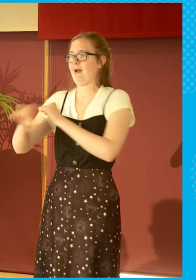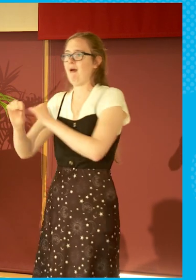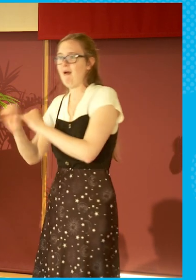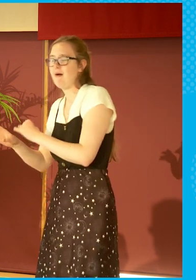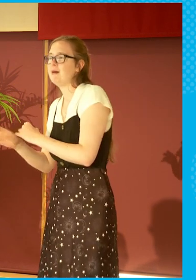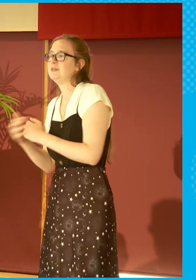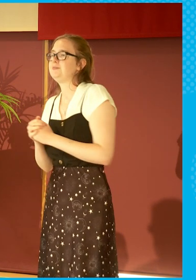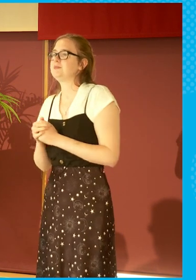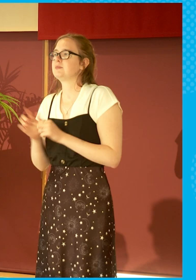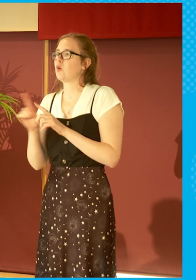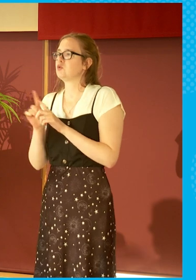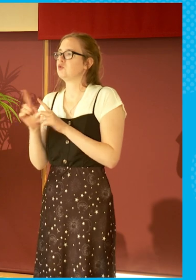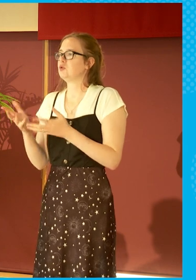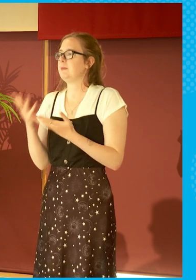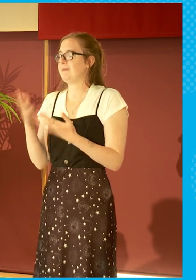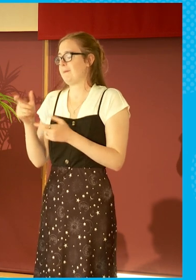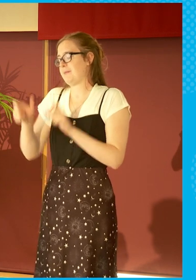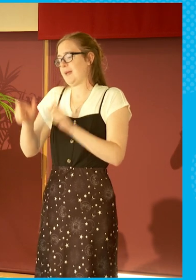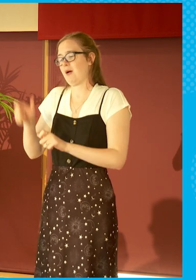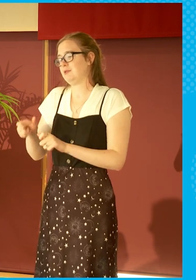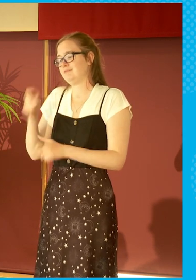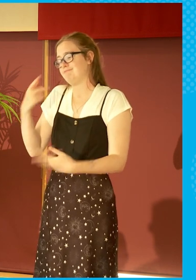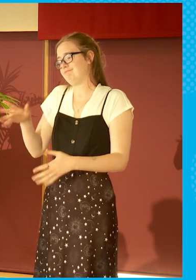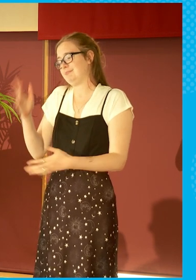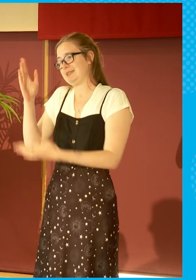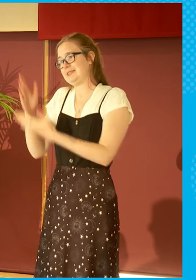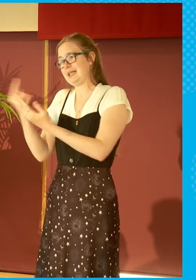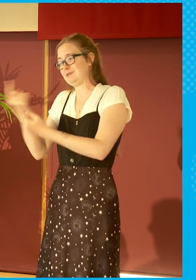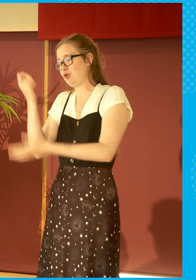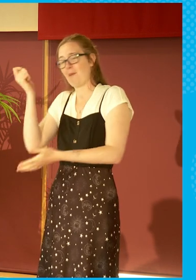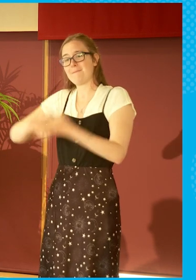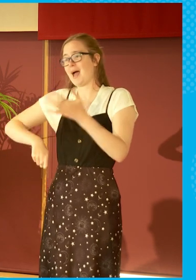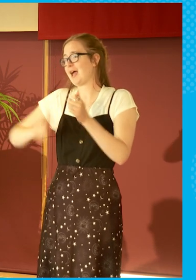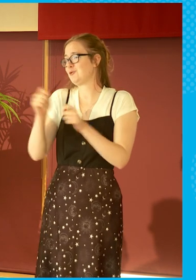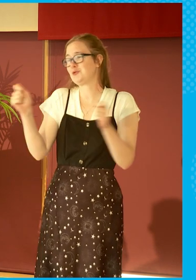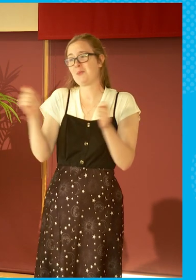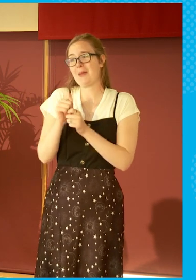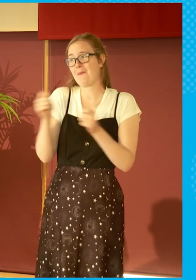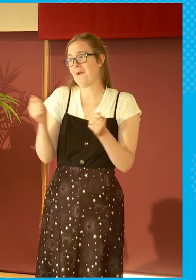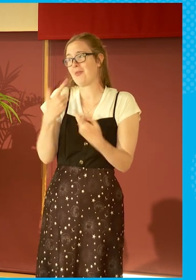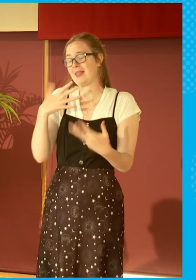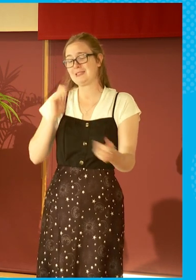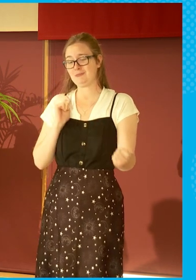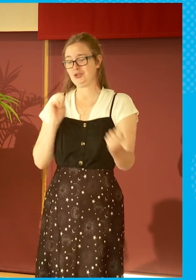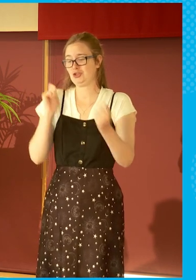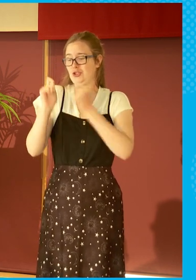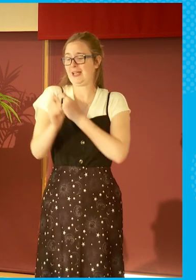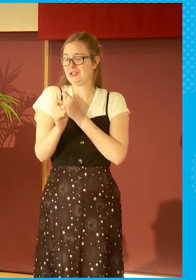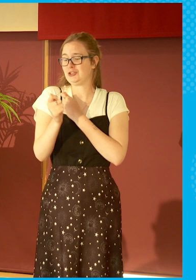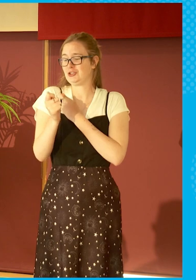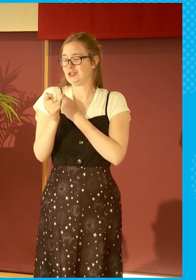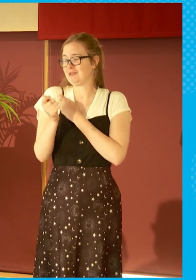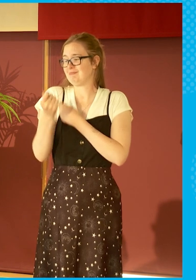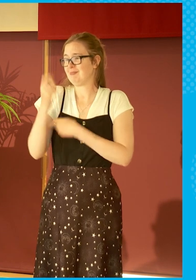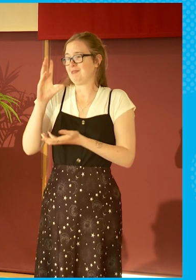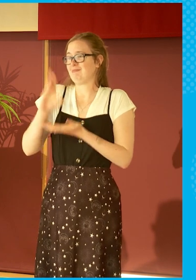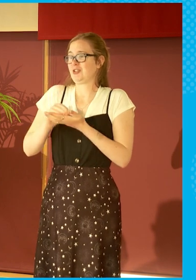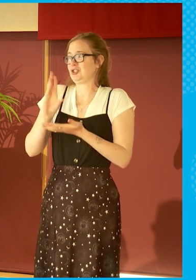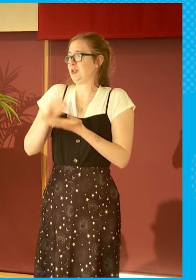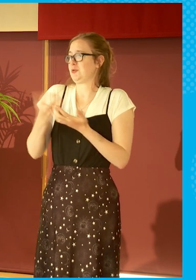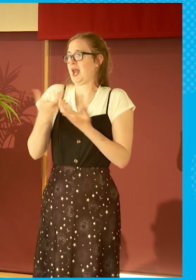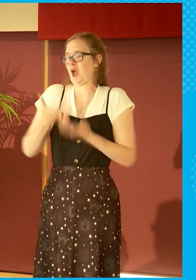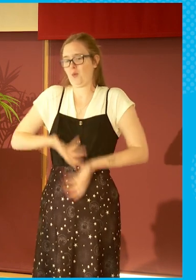And obviously people are choosing not to buy papers as well, which is a change in the consumer habit as well around all of that. But